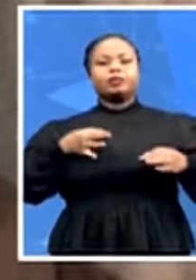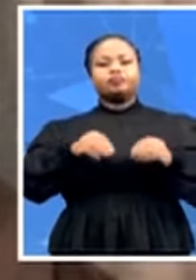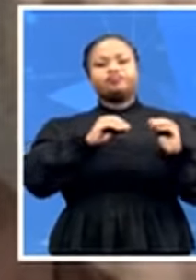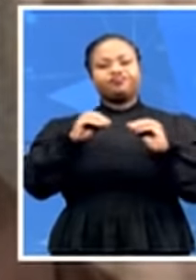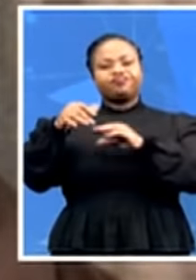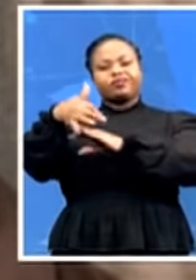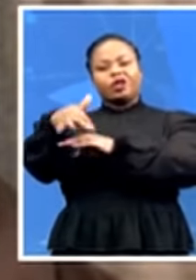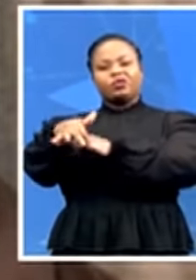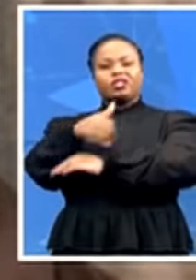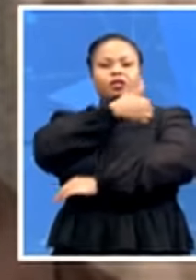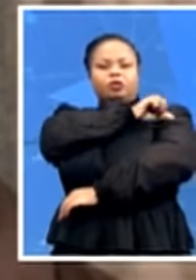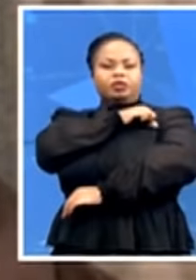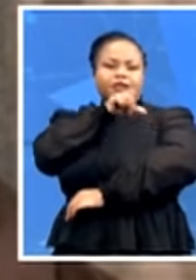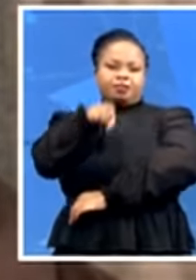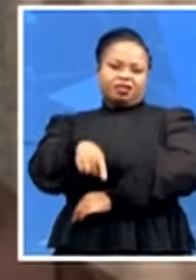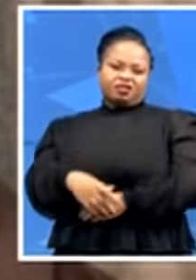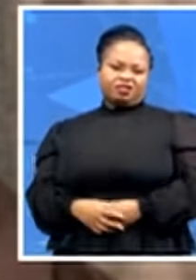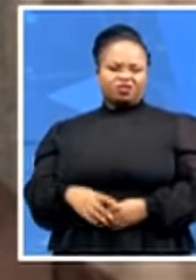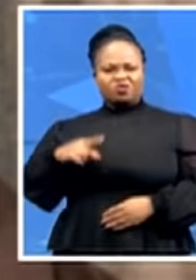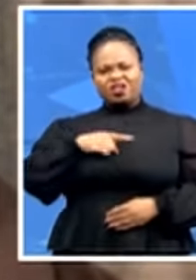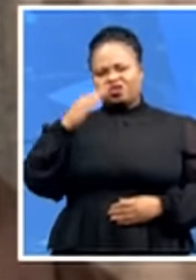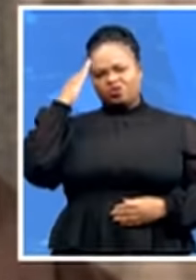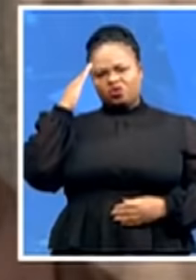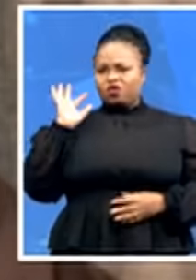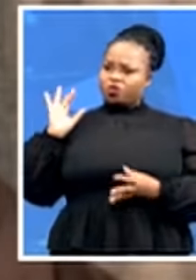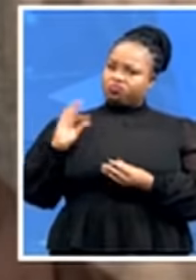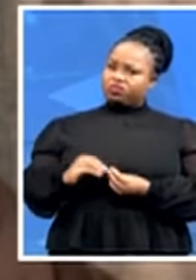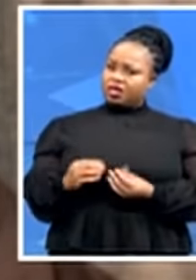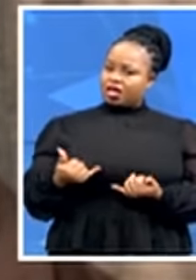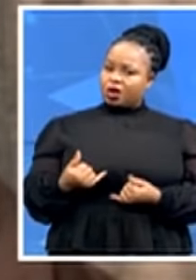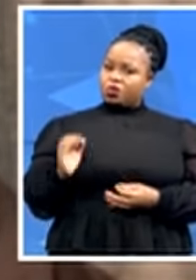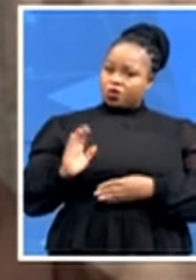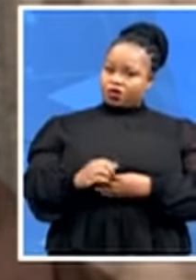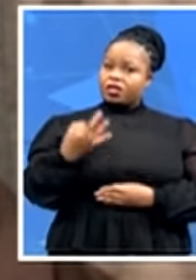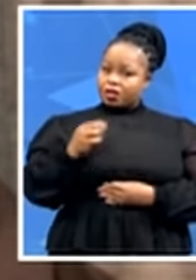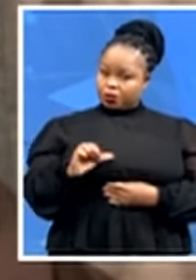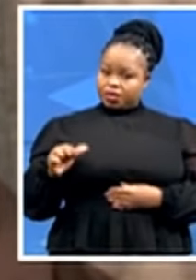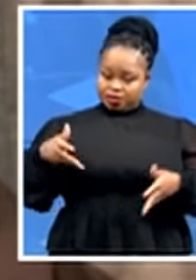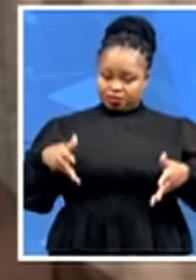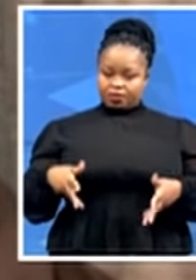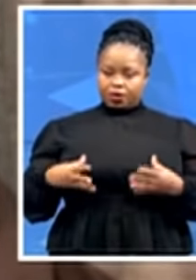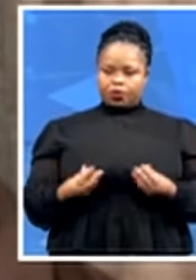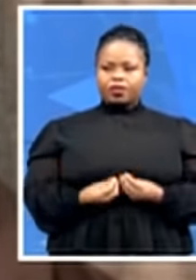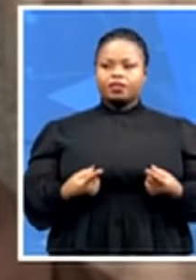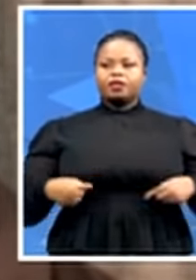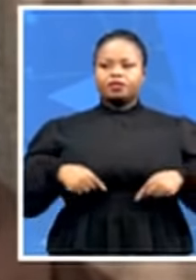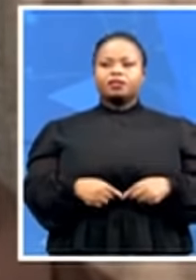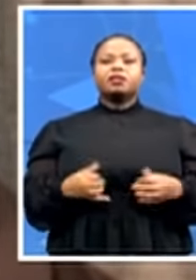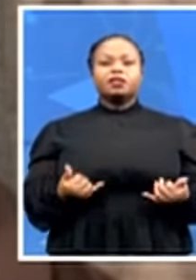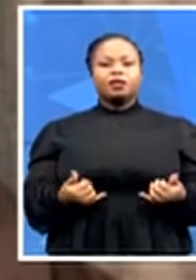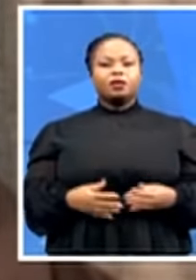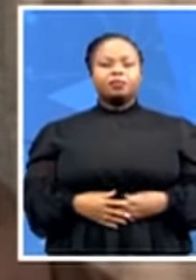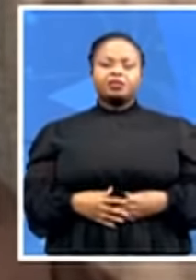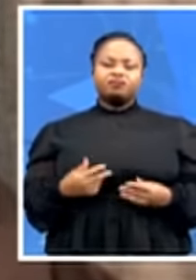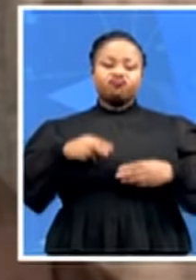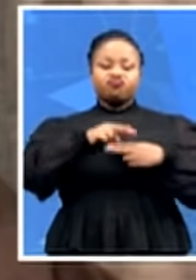know, he has been with us for more than three weeks now. And, yeah, so they observed him and they felt that, you he needs